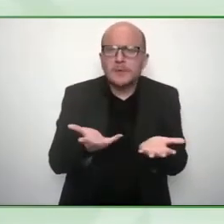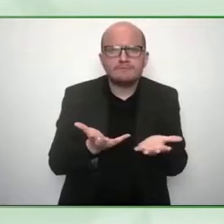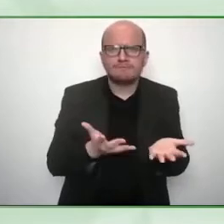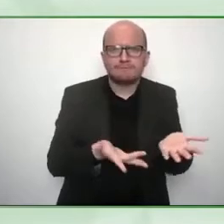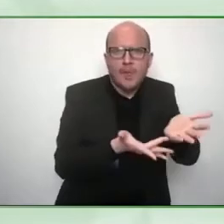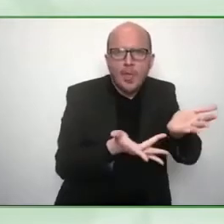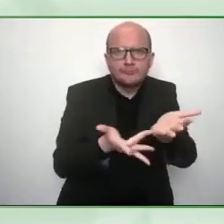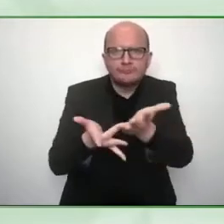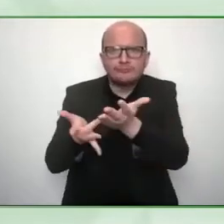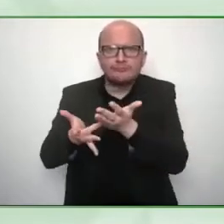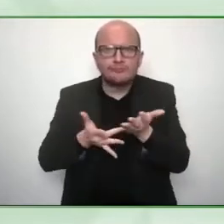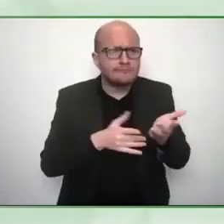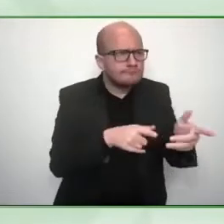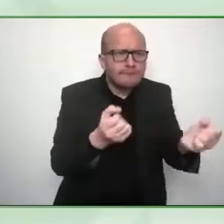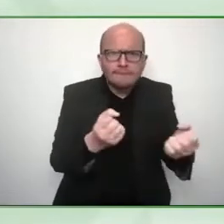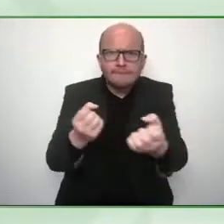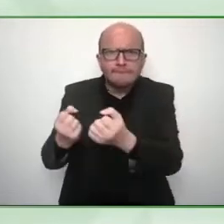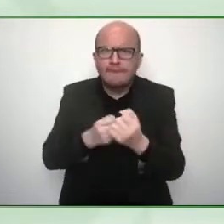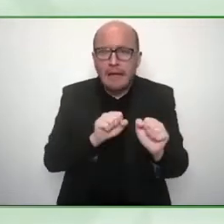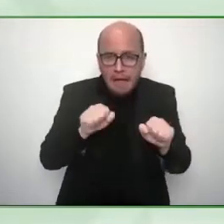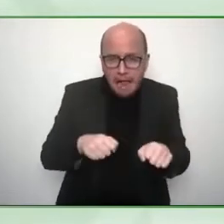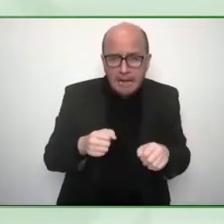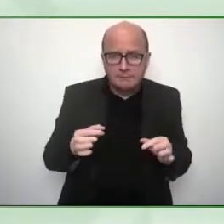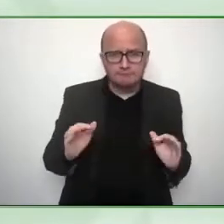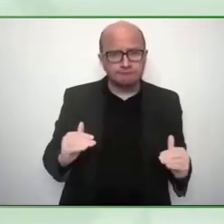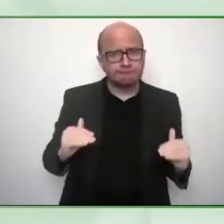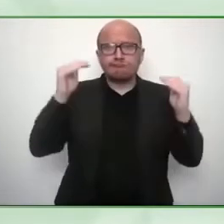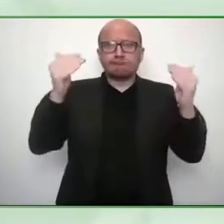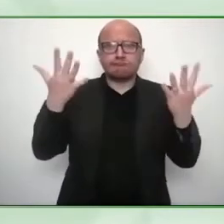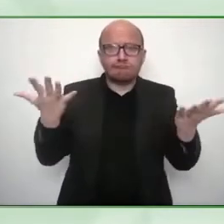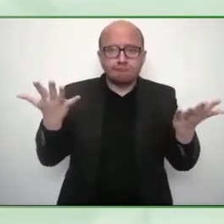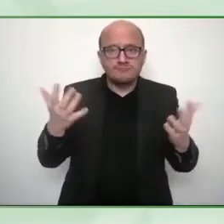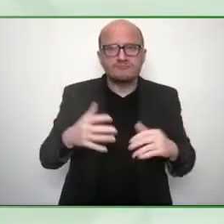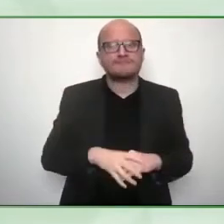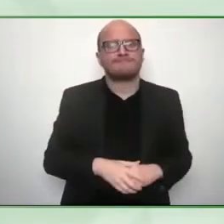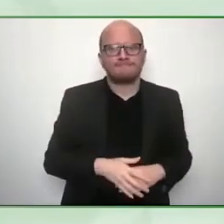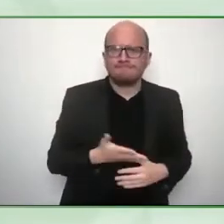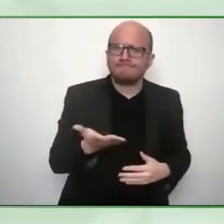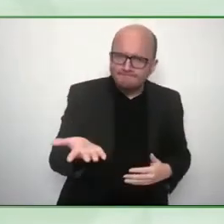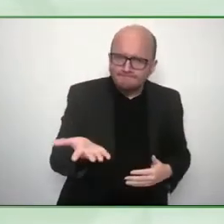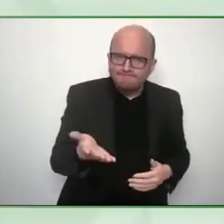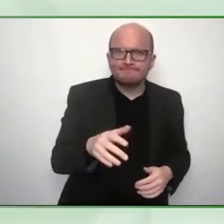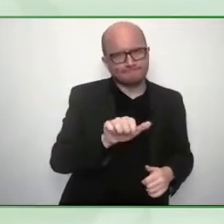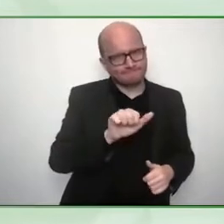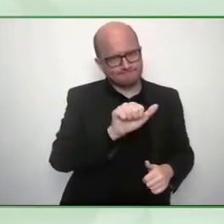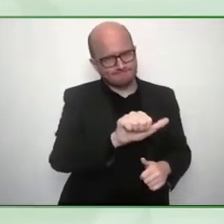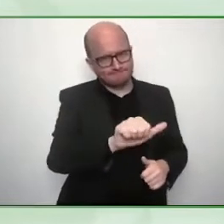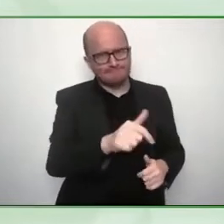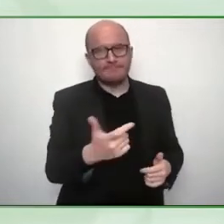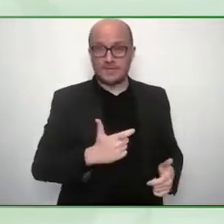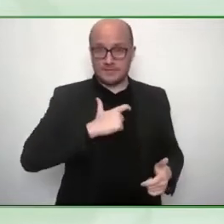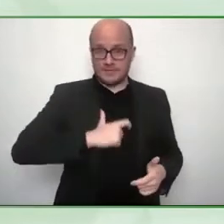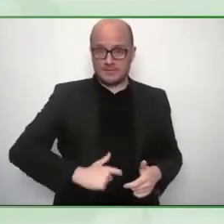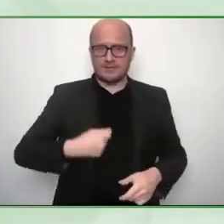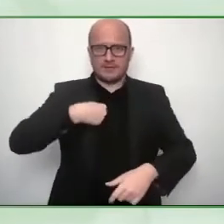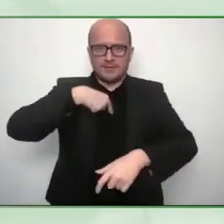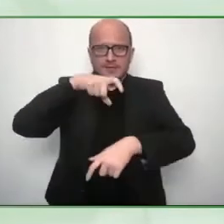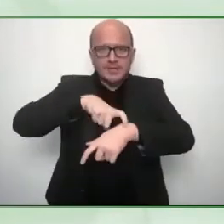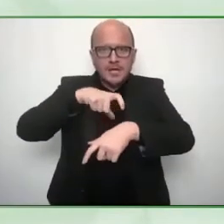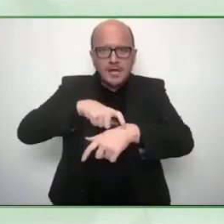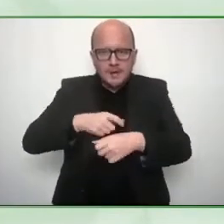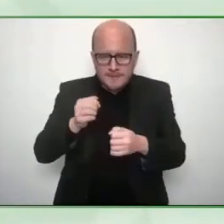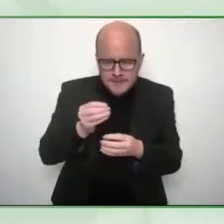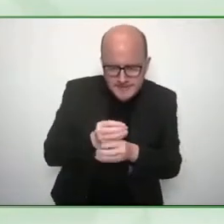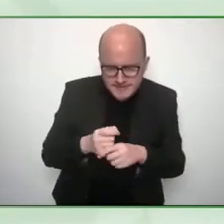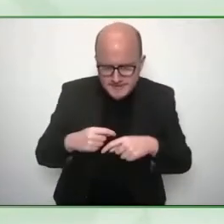and and obviously that's where the cost comes from right the the some of the human engagement the time taken to physically build the technology or to